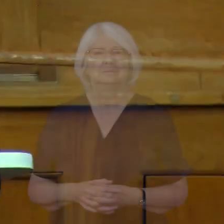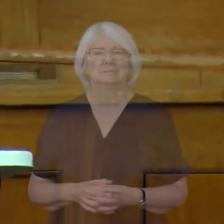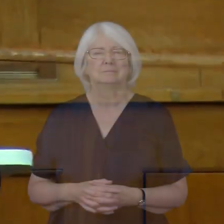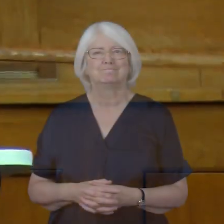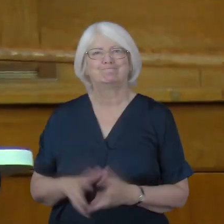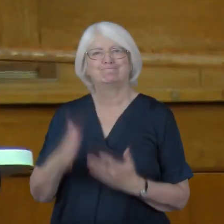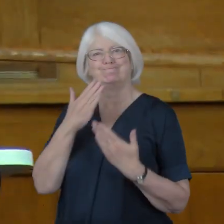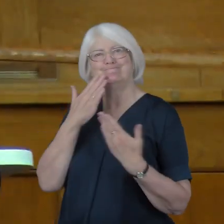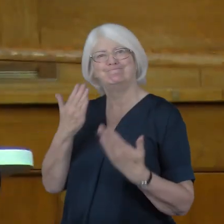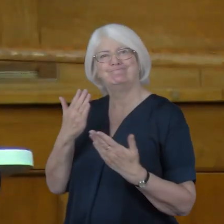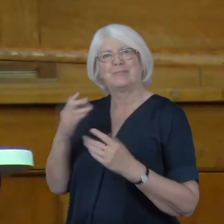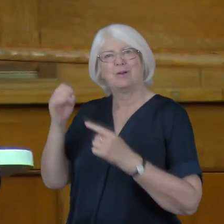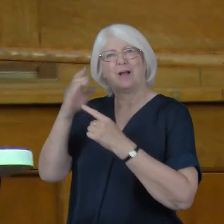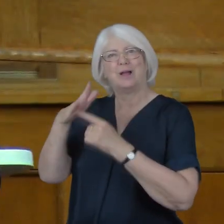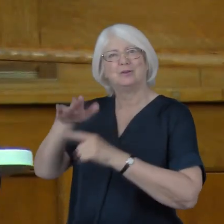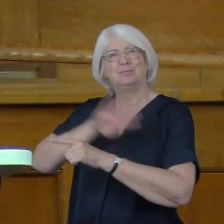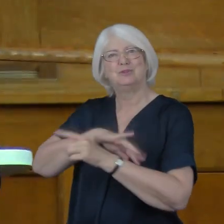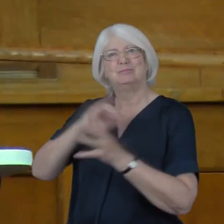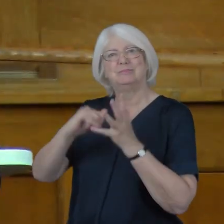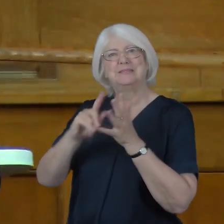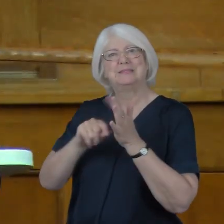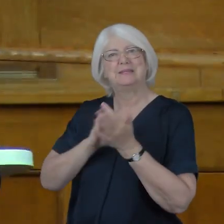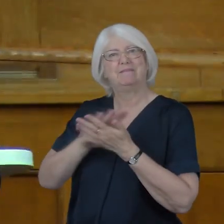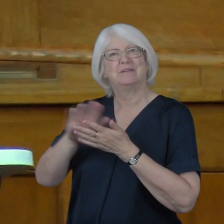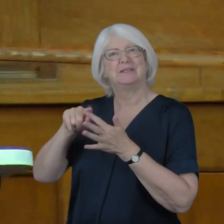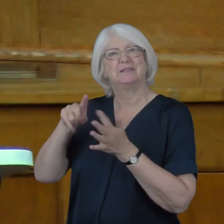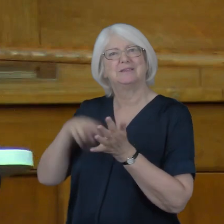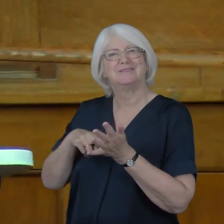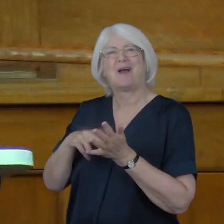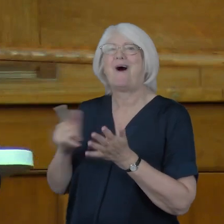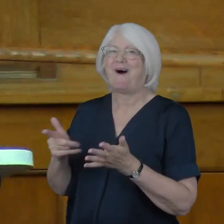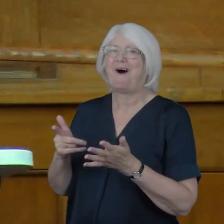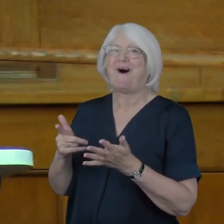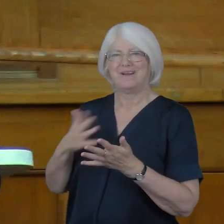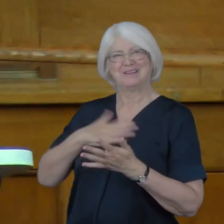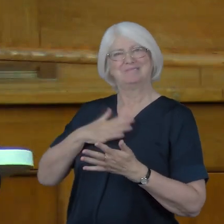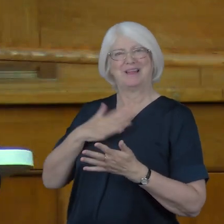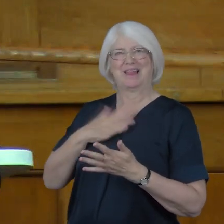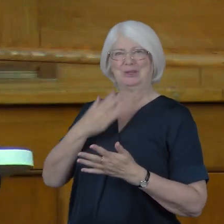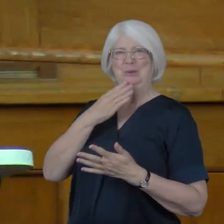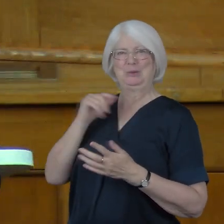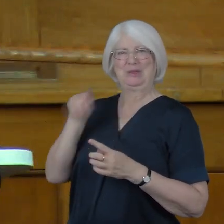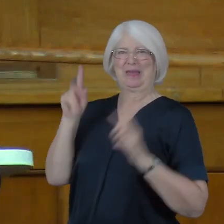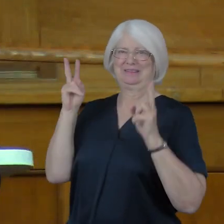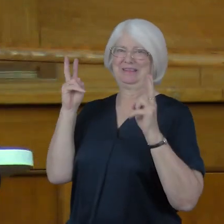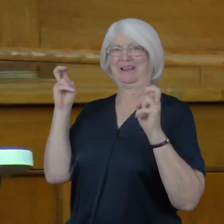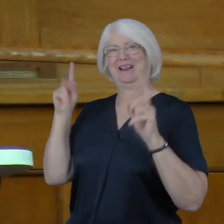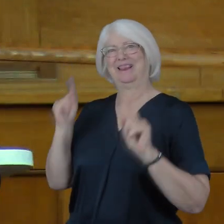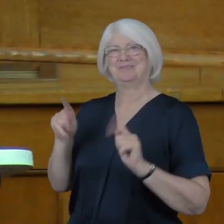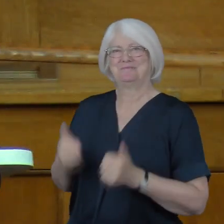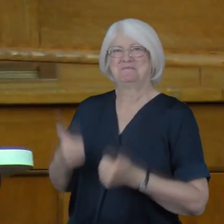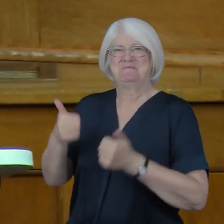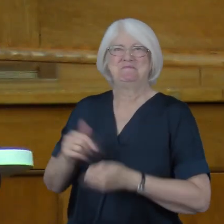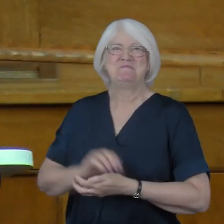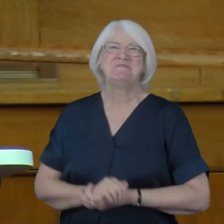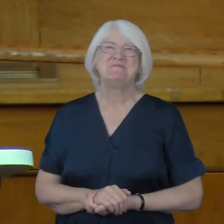Thank you, Archbishop Stephen. And it's a great pleasure to be able to use that title.